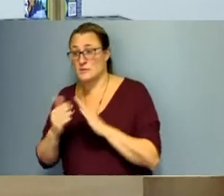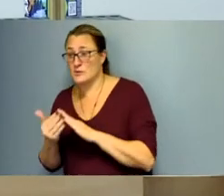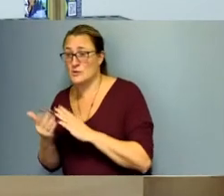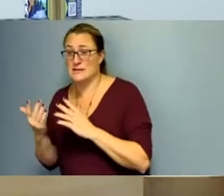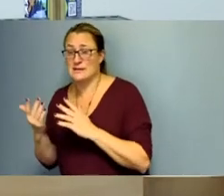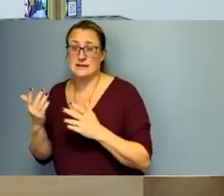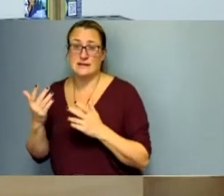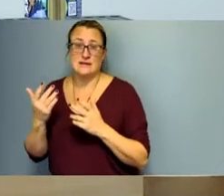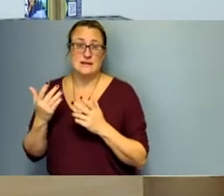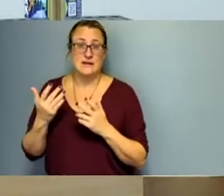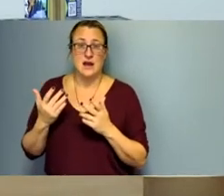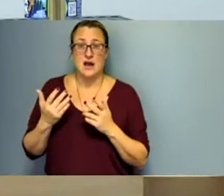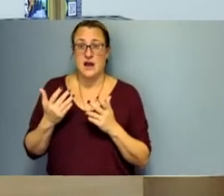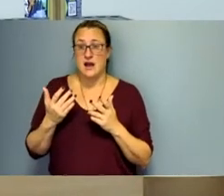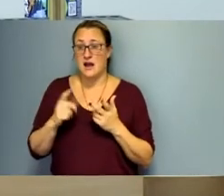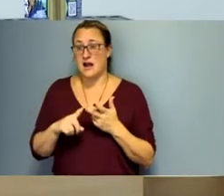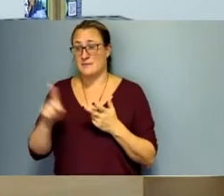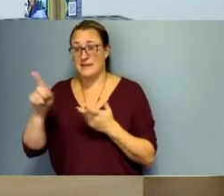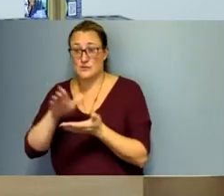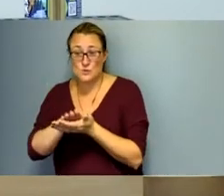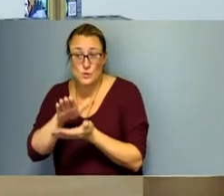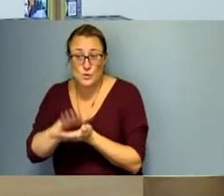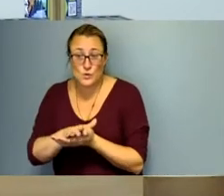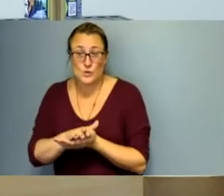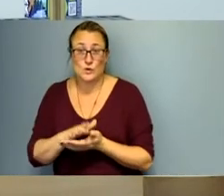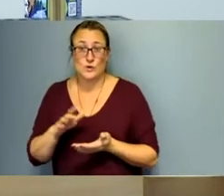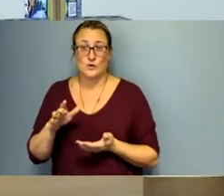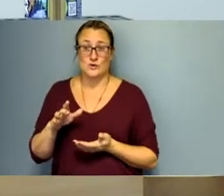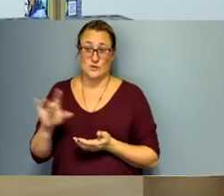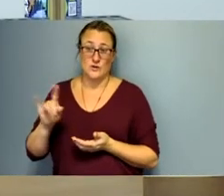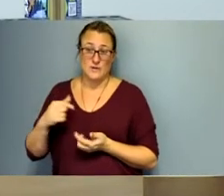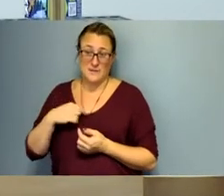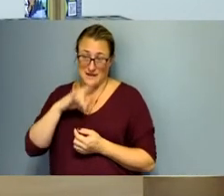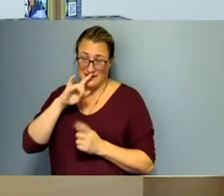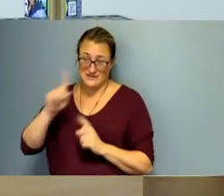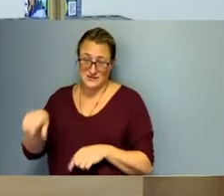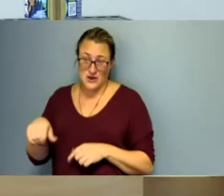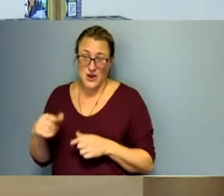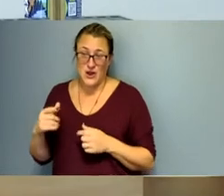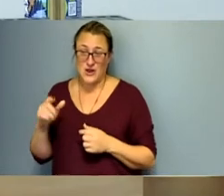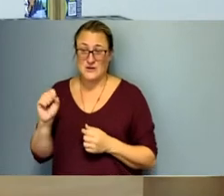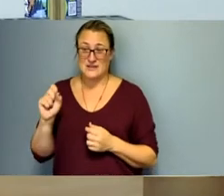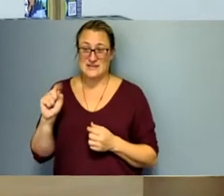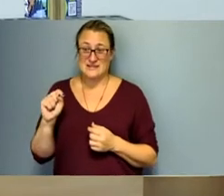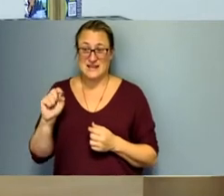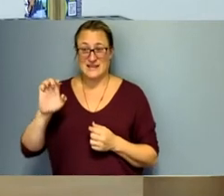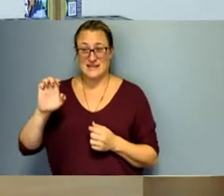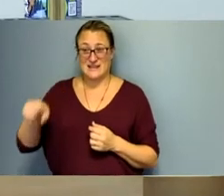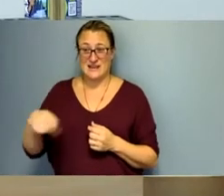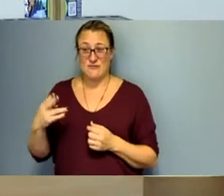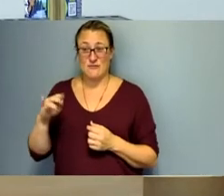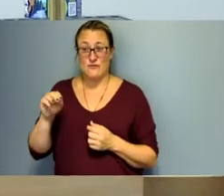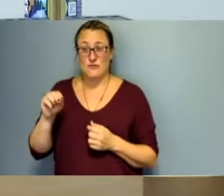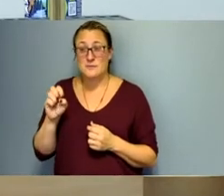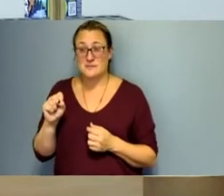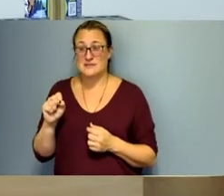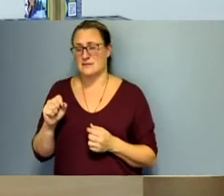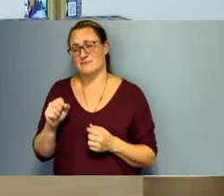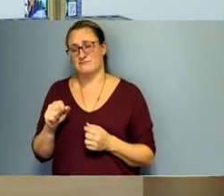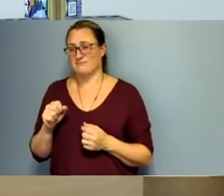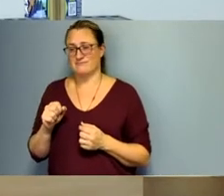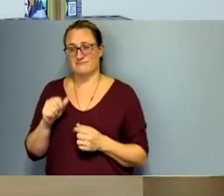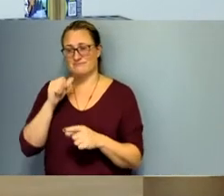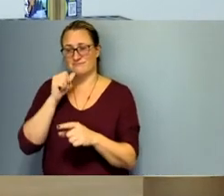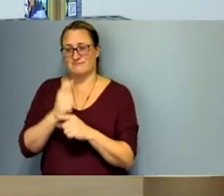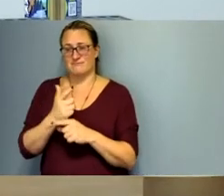over at school where my kids went to school at saint ephraim's our parish and uh she was a good person